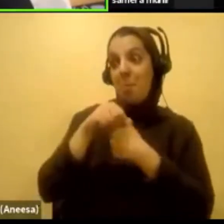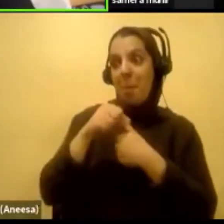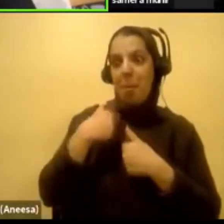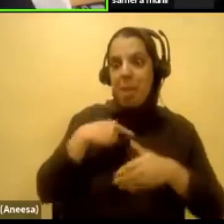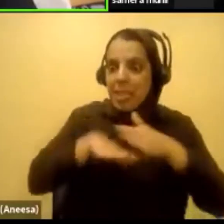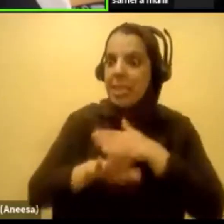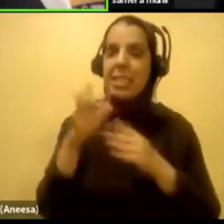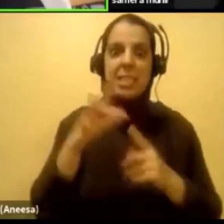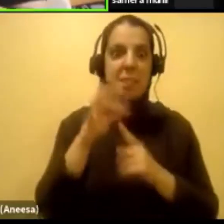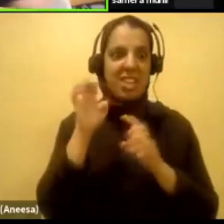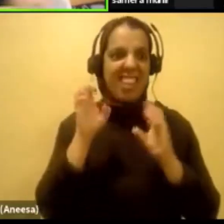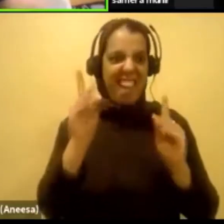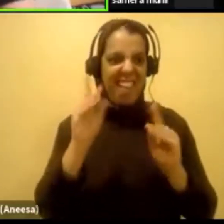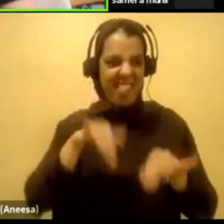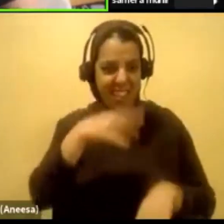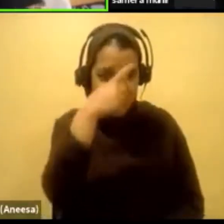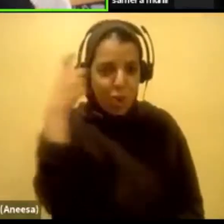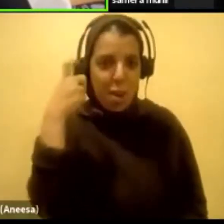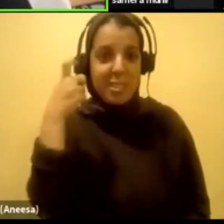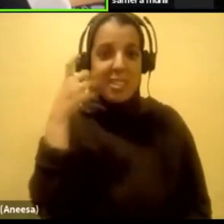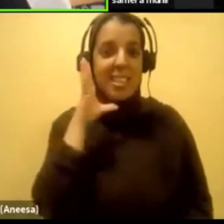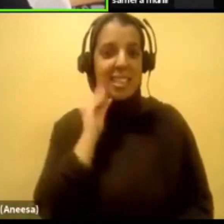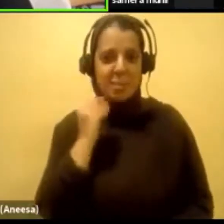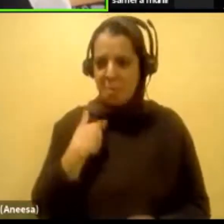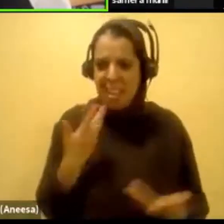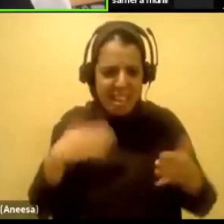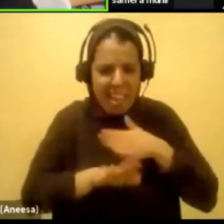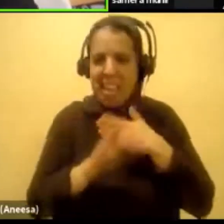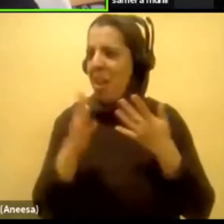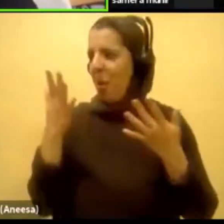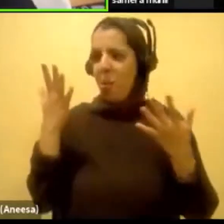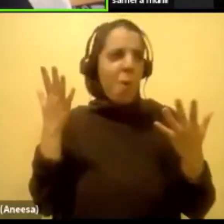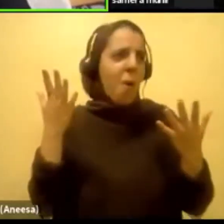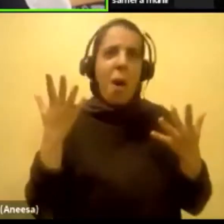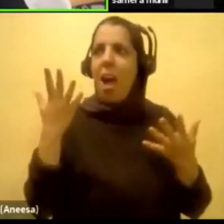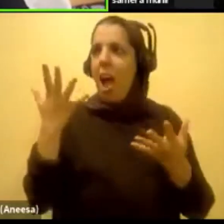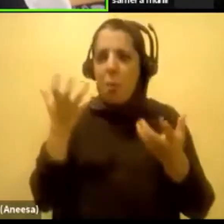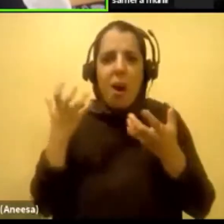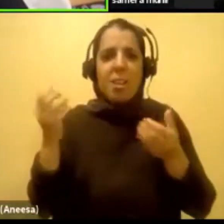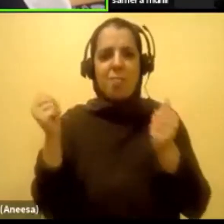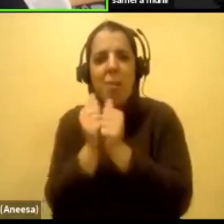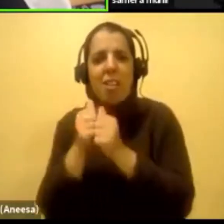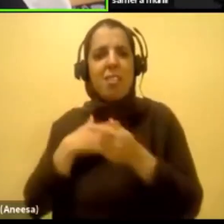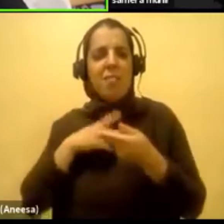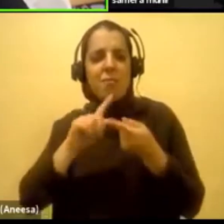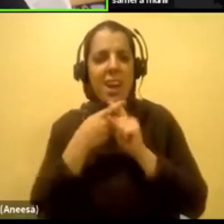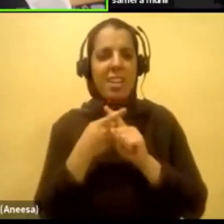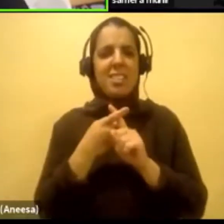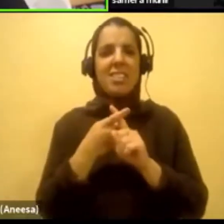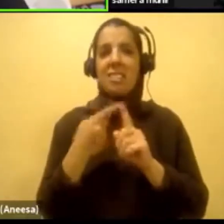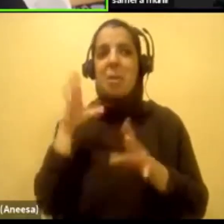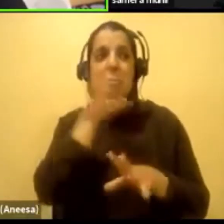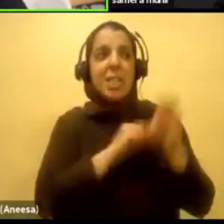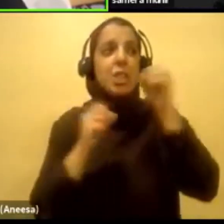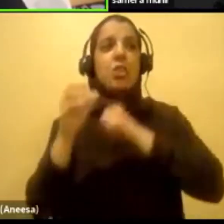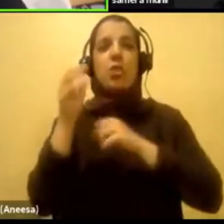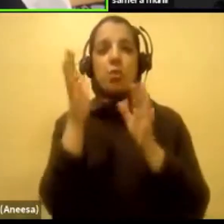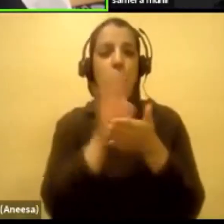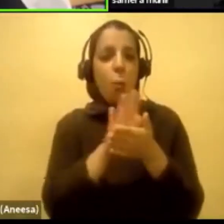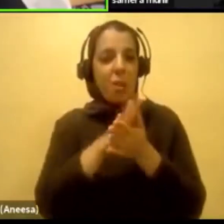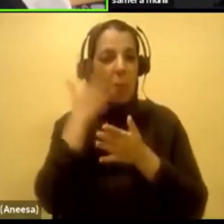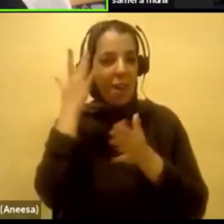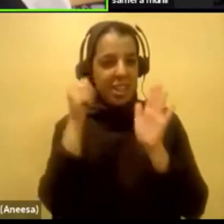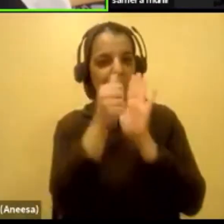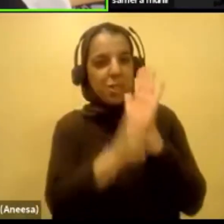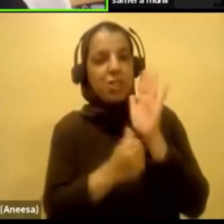so traumatizing because like, I was like, what the heck? Like, I want to be with my friends. I want to, I hadn't missed out on so much school because of surgery. And you know,